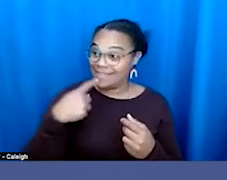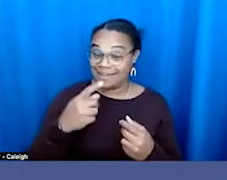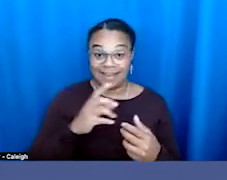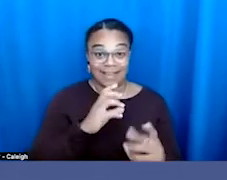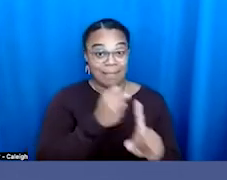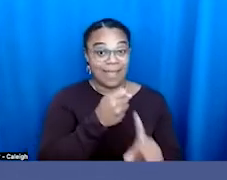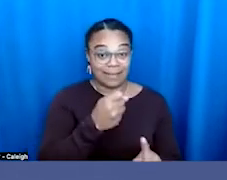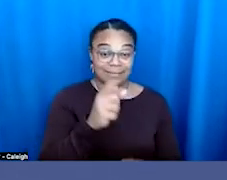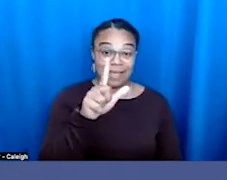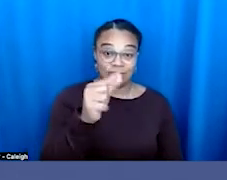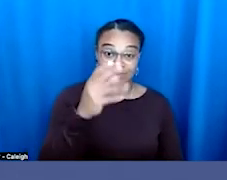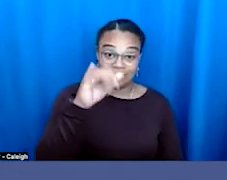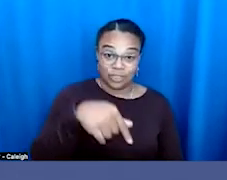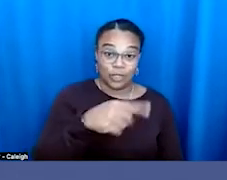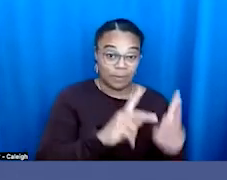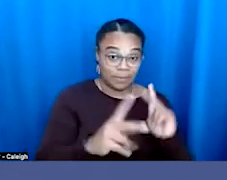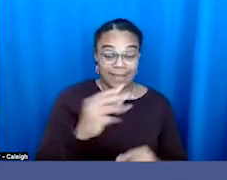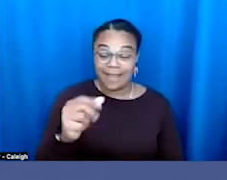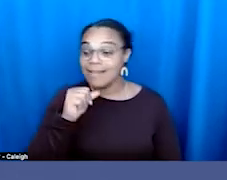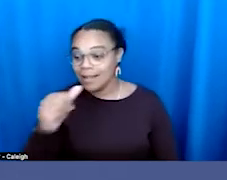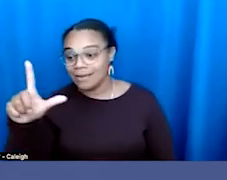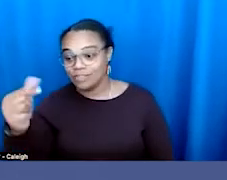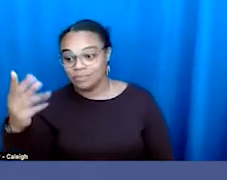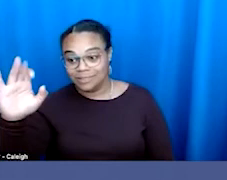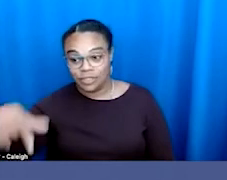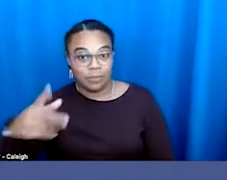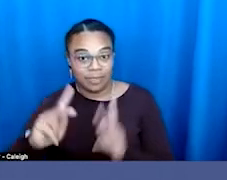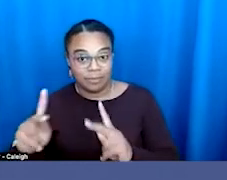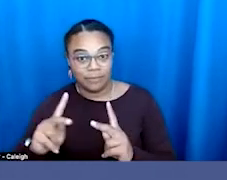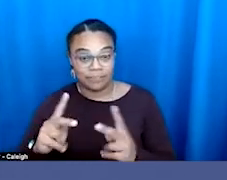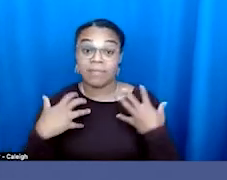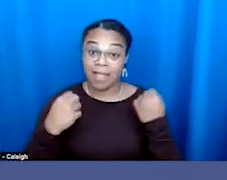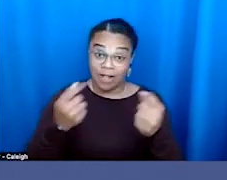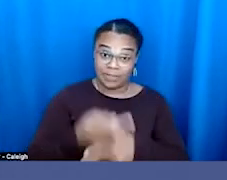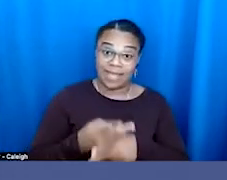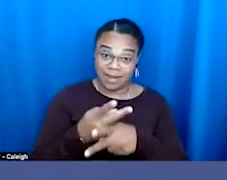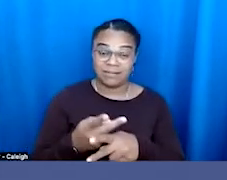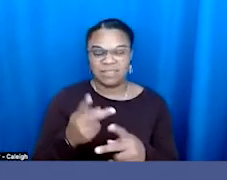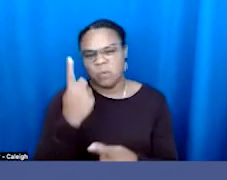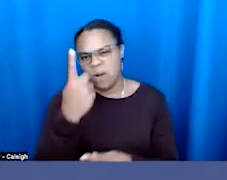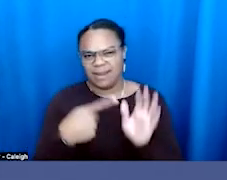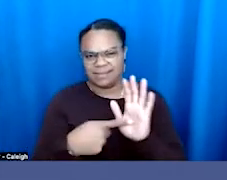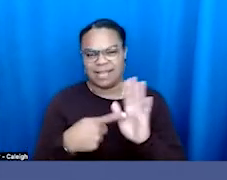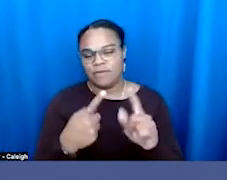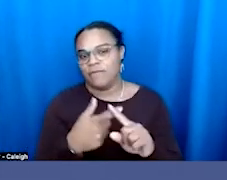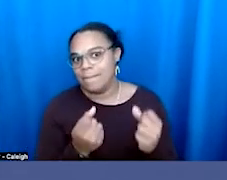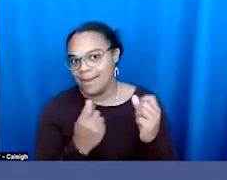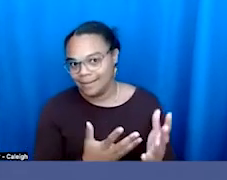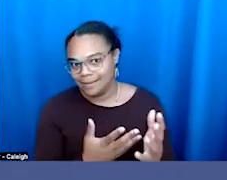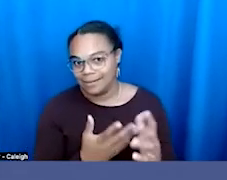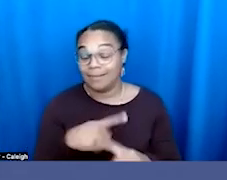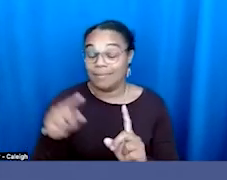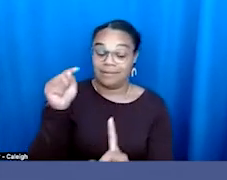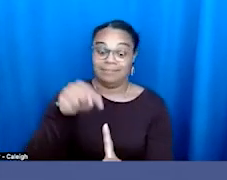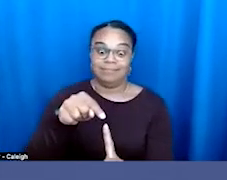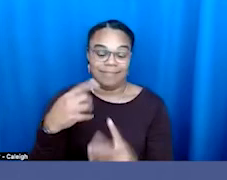people and non-LGBT people. So, healthcare is more just one example out of many, but it's the first thing that